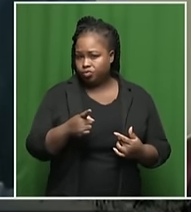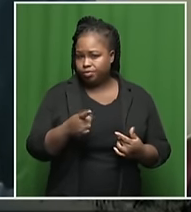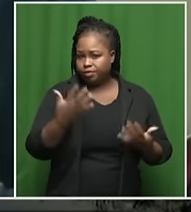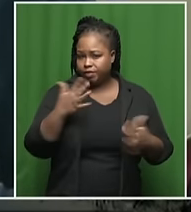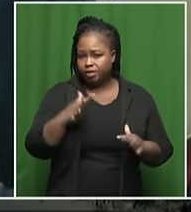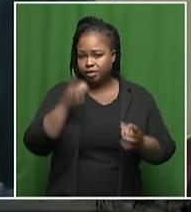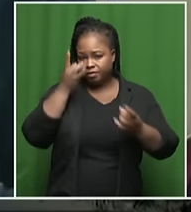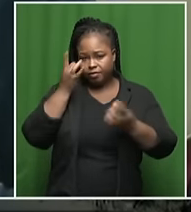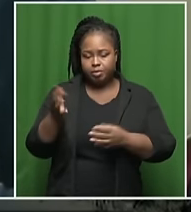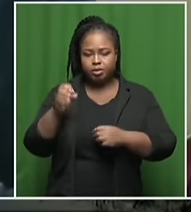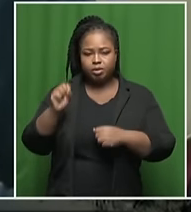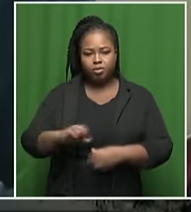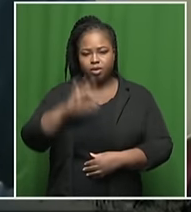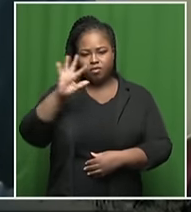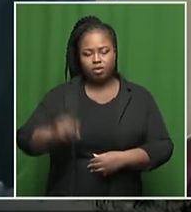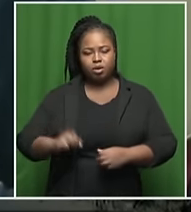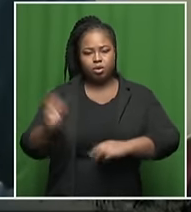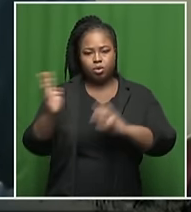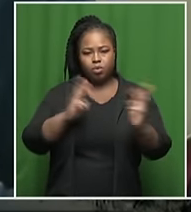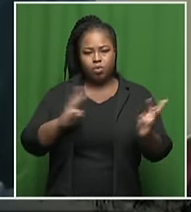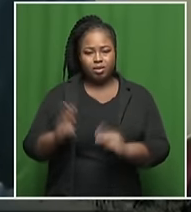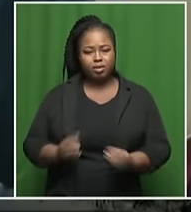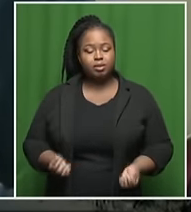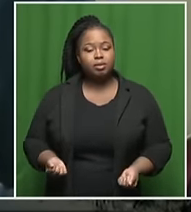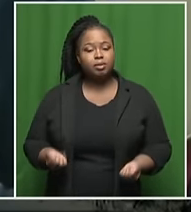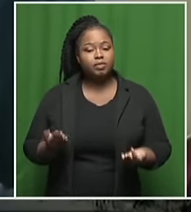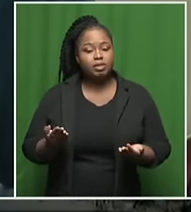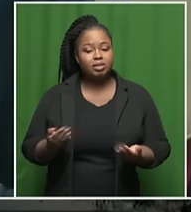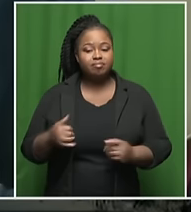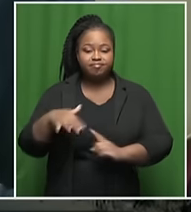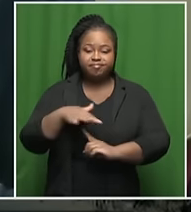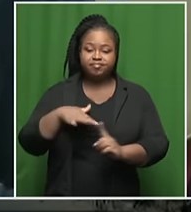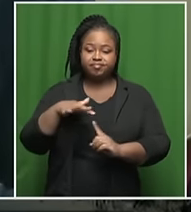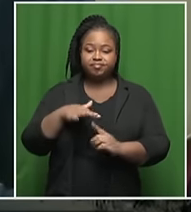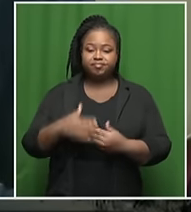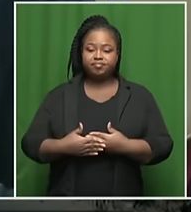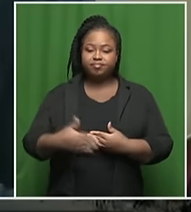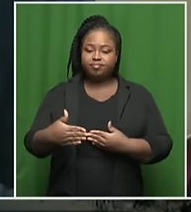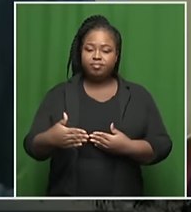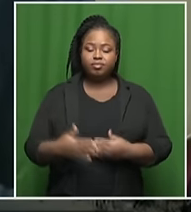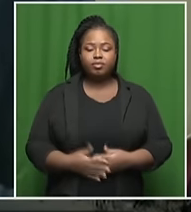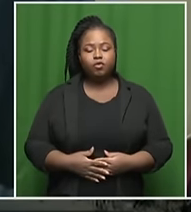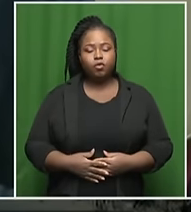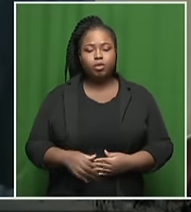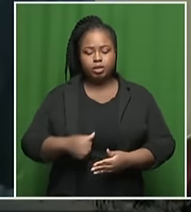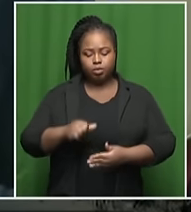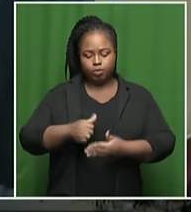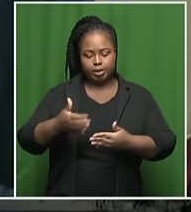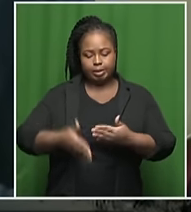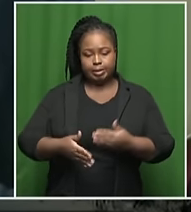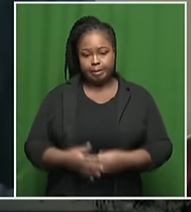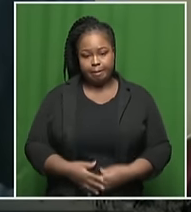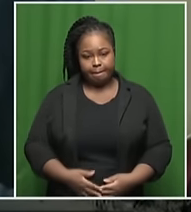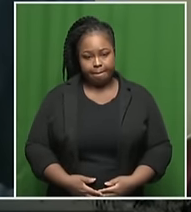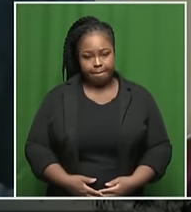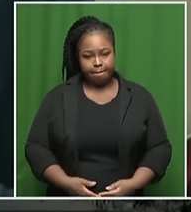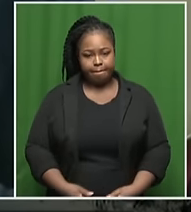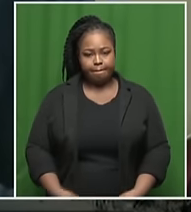the South African Weather Service about the situation going forward into the weekend, for example?